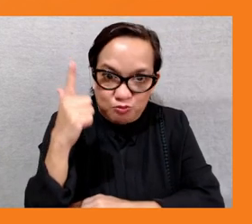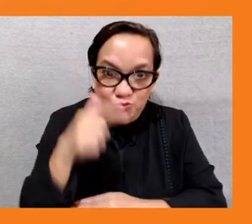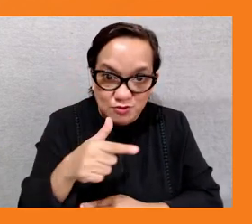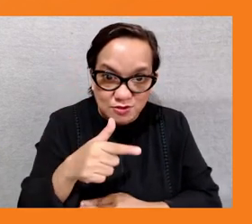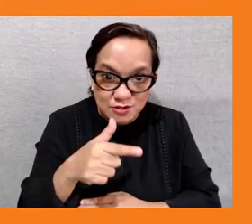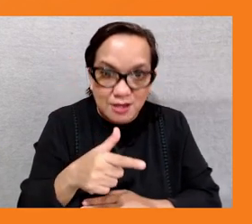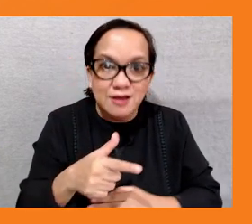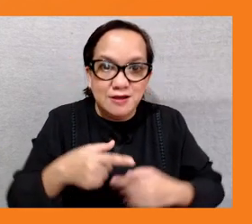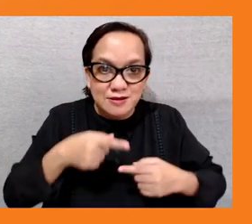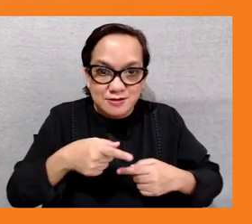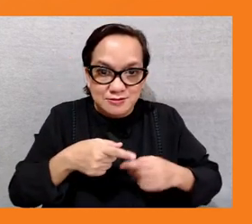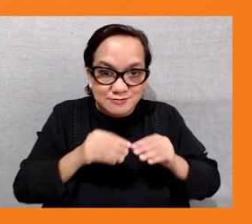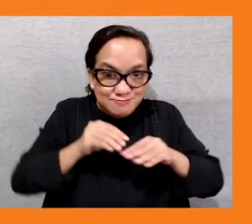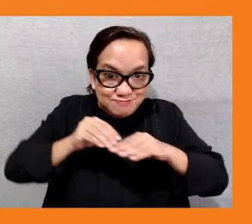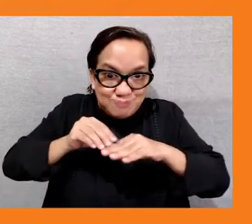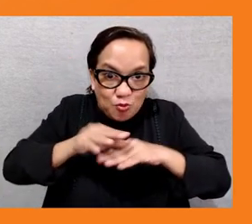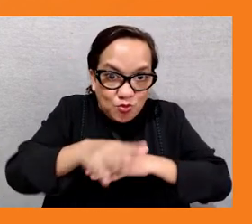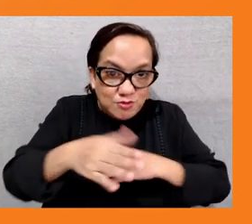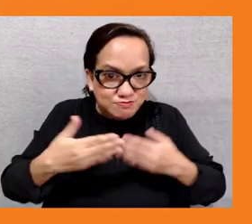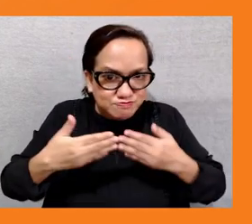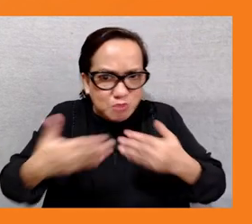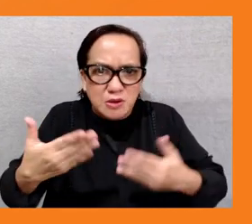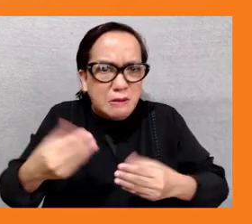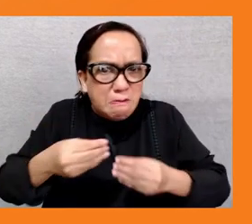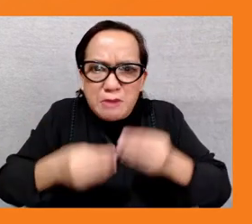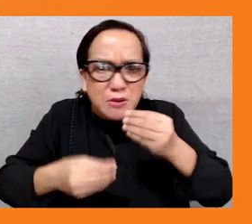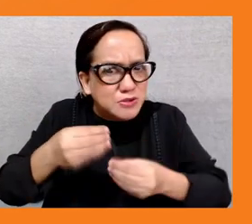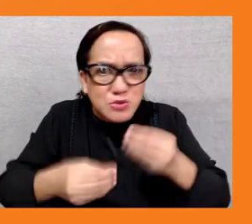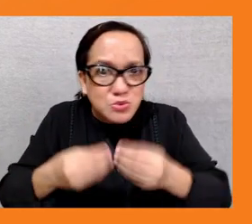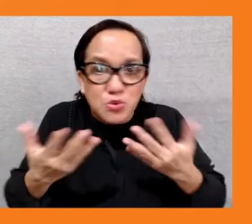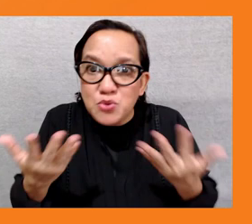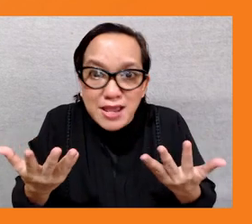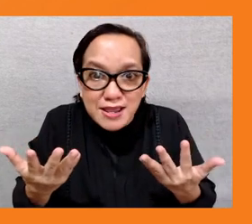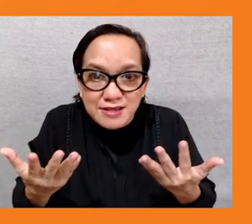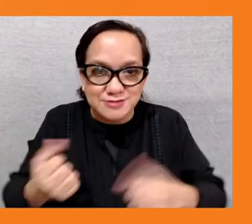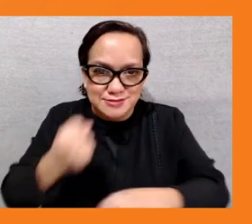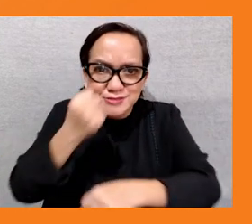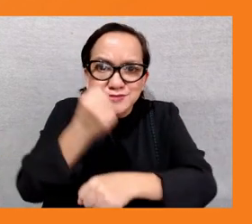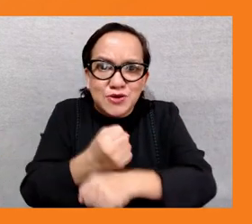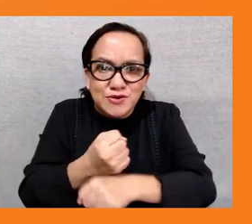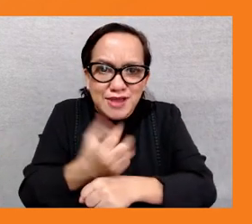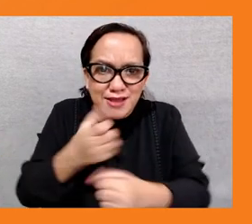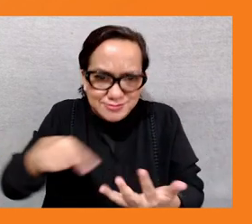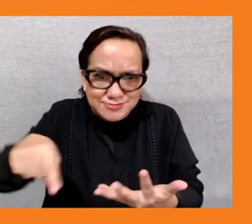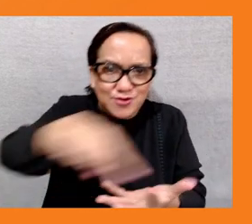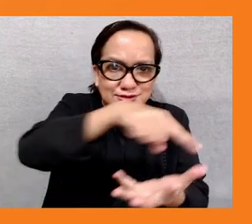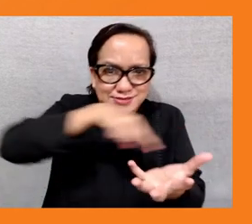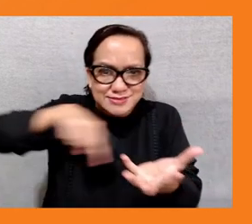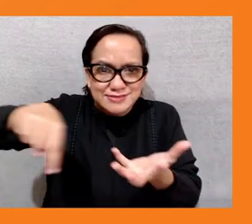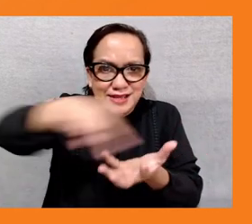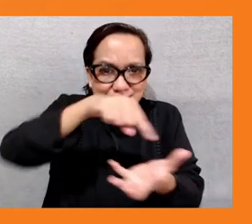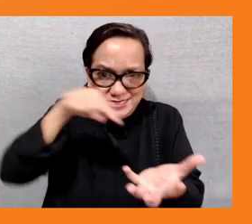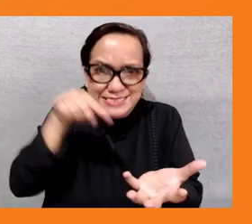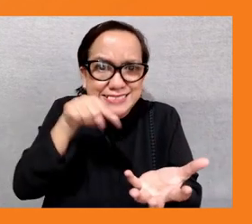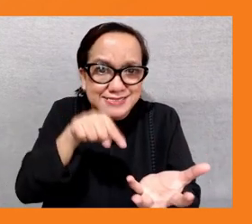local communities or suppliers but it's also important to understand system level issues in terms of